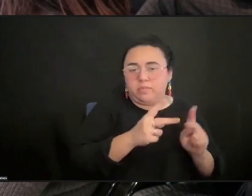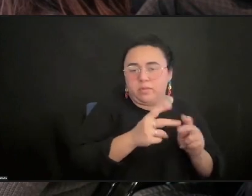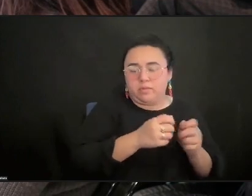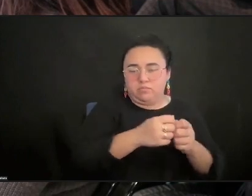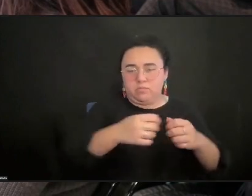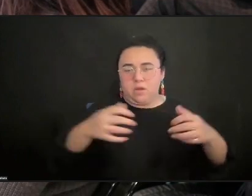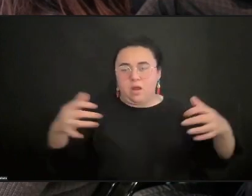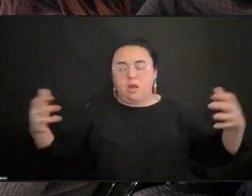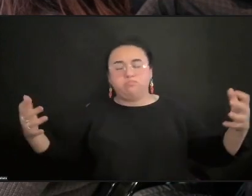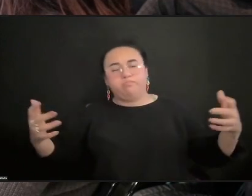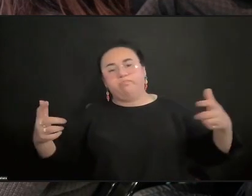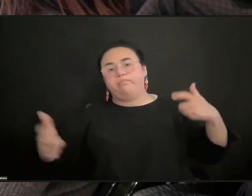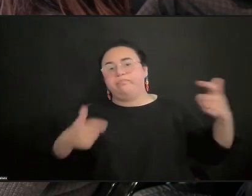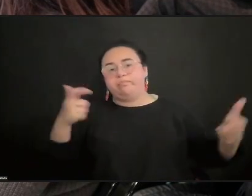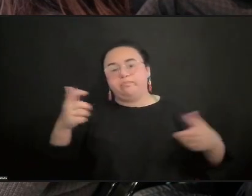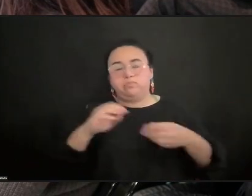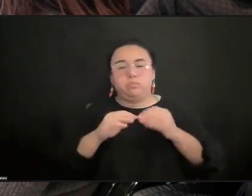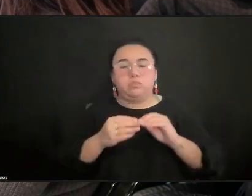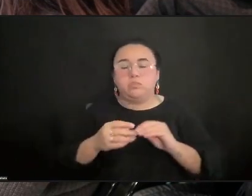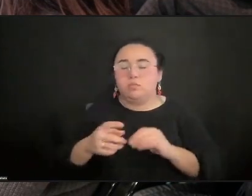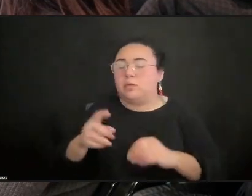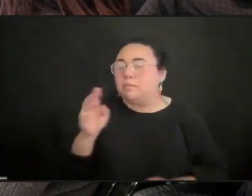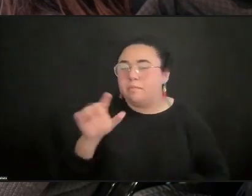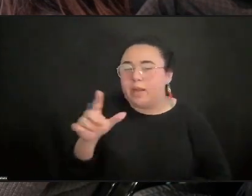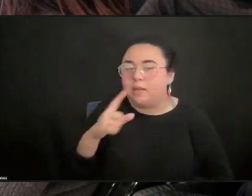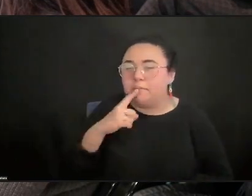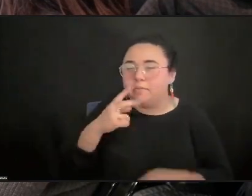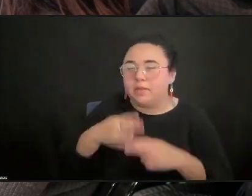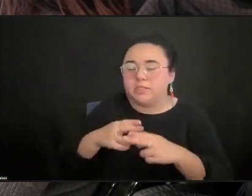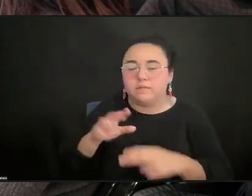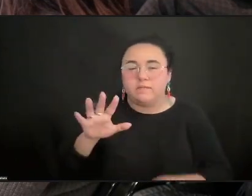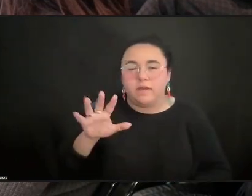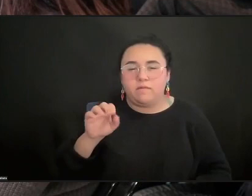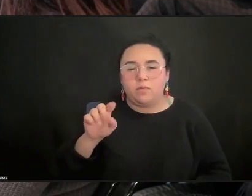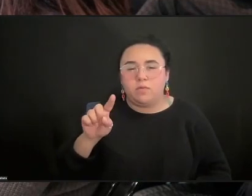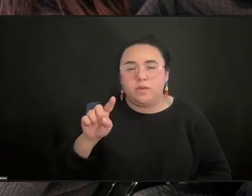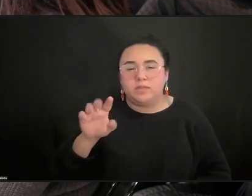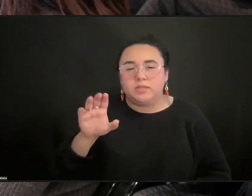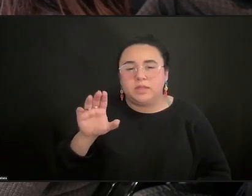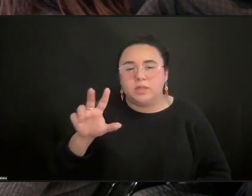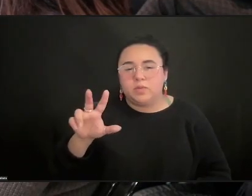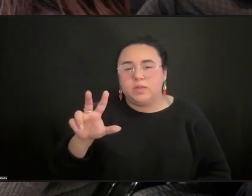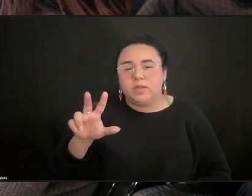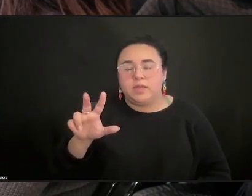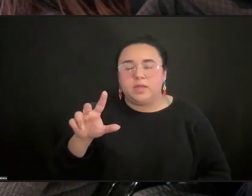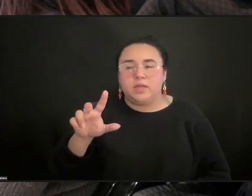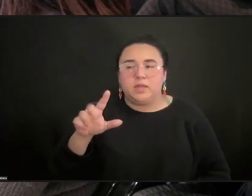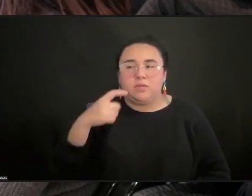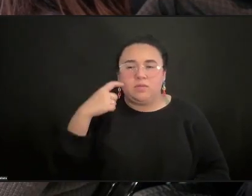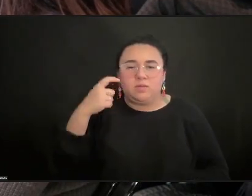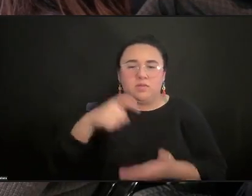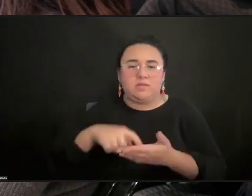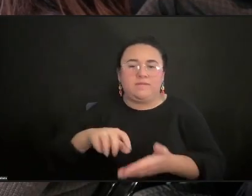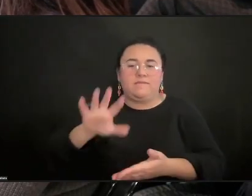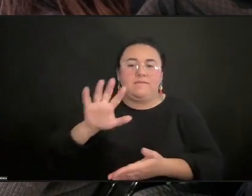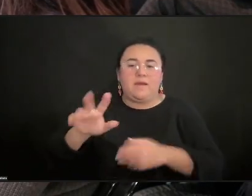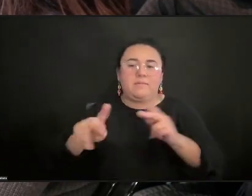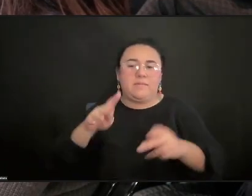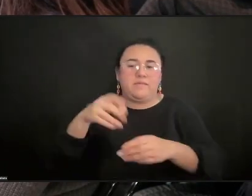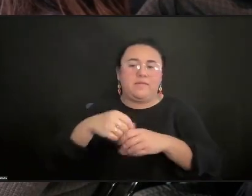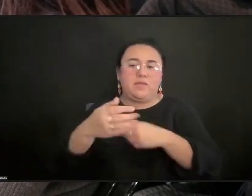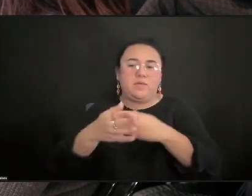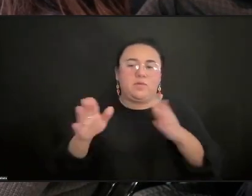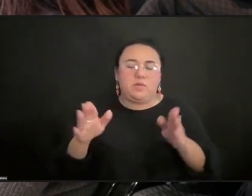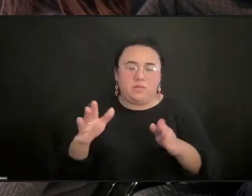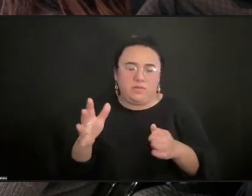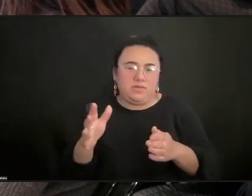the 501c3 structure. I think we discovered maybe five people in that room were part of that structure, so a lot of them had been invisible through